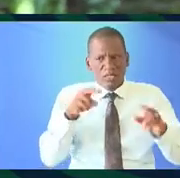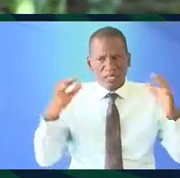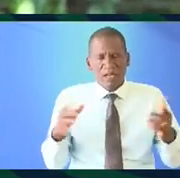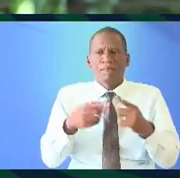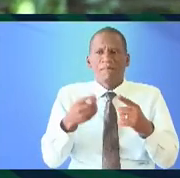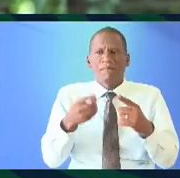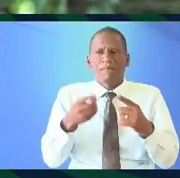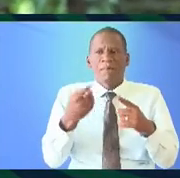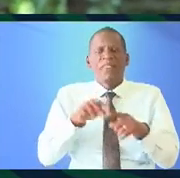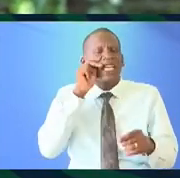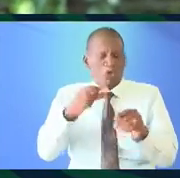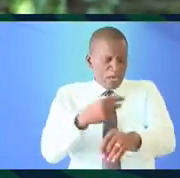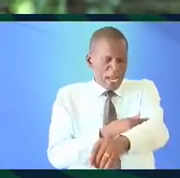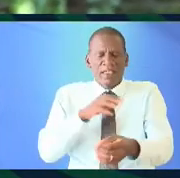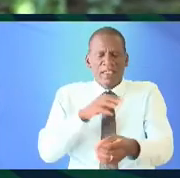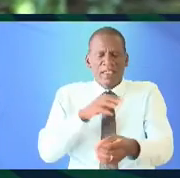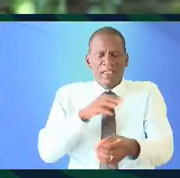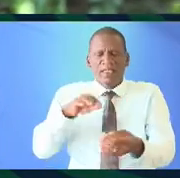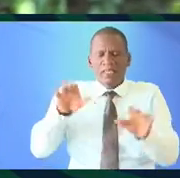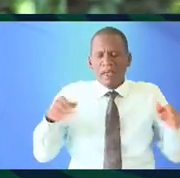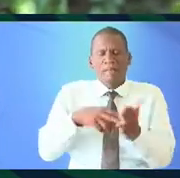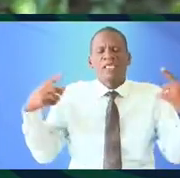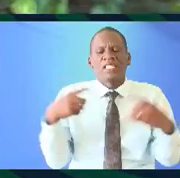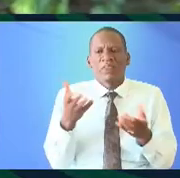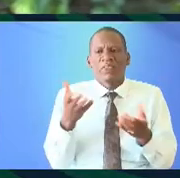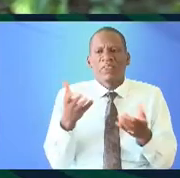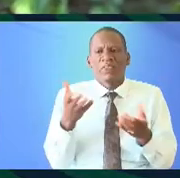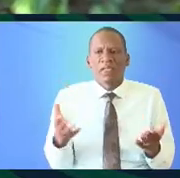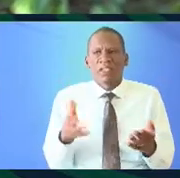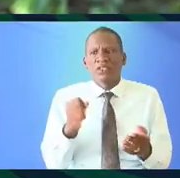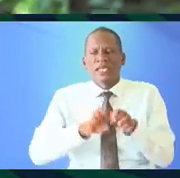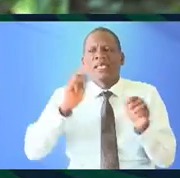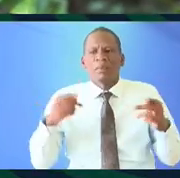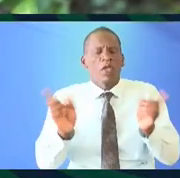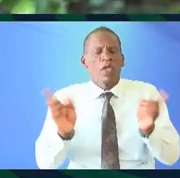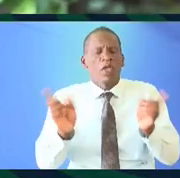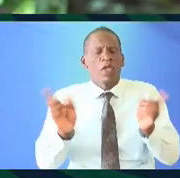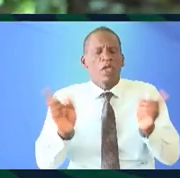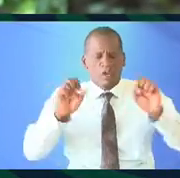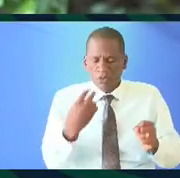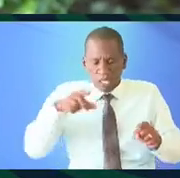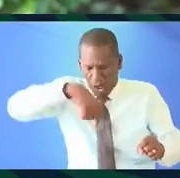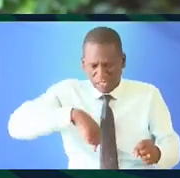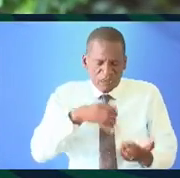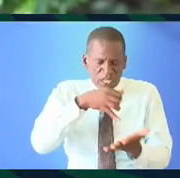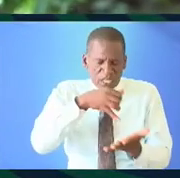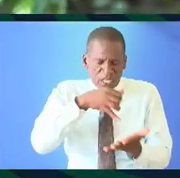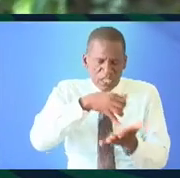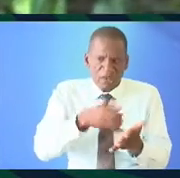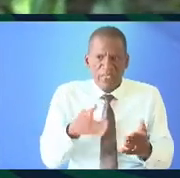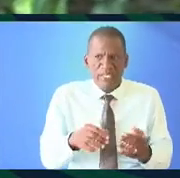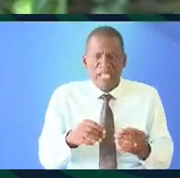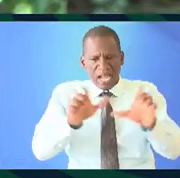great but then in Nigeria in Ghana that bird means something and so as Kenyans we've never been able to see ourselves kind of like captured